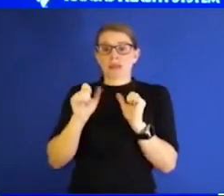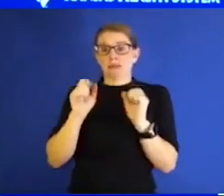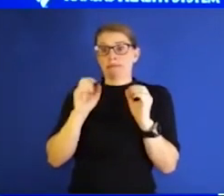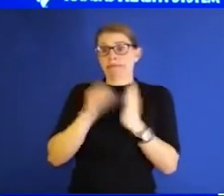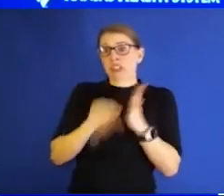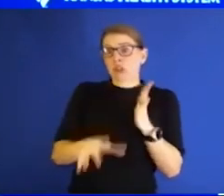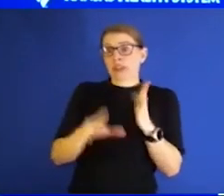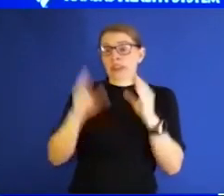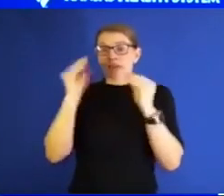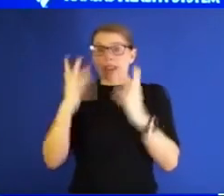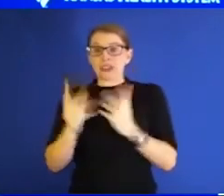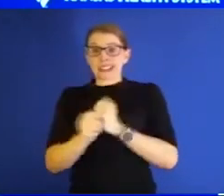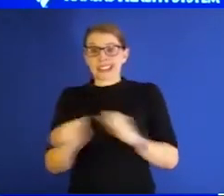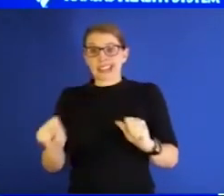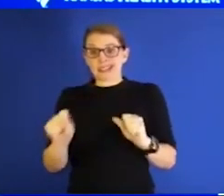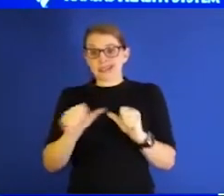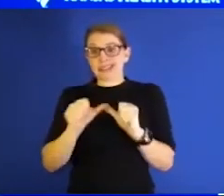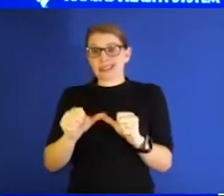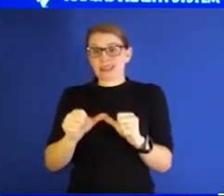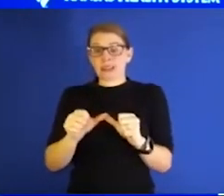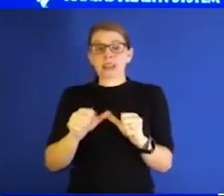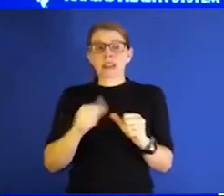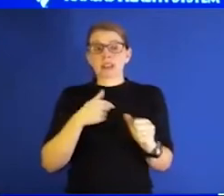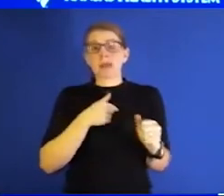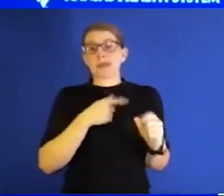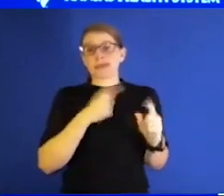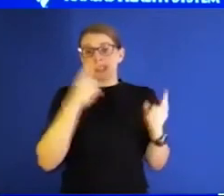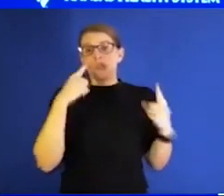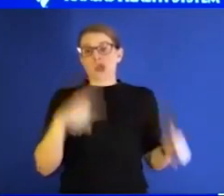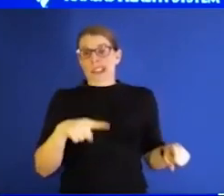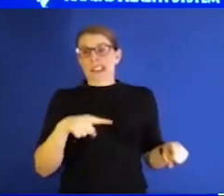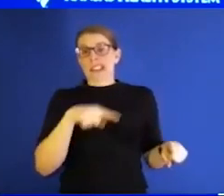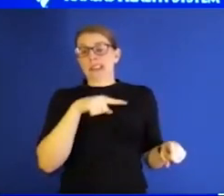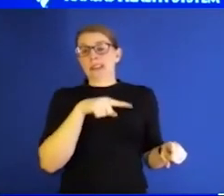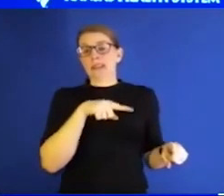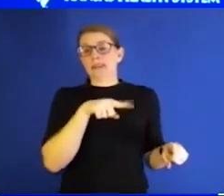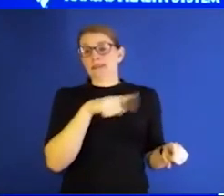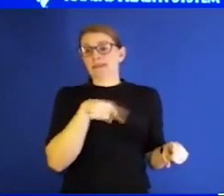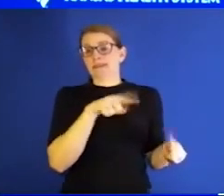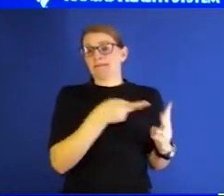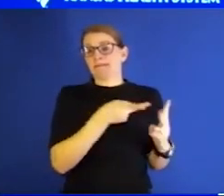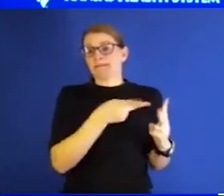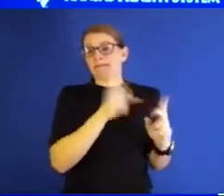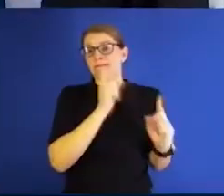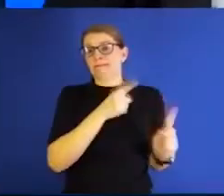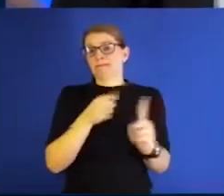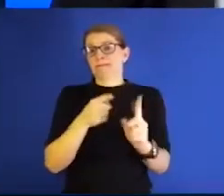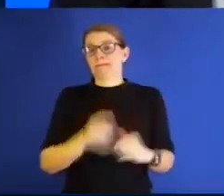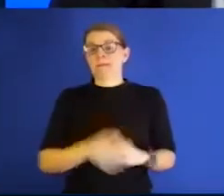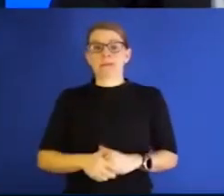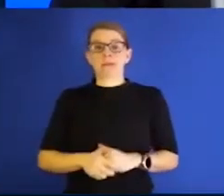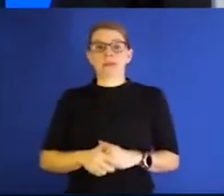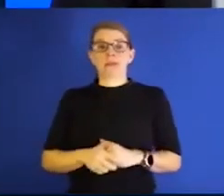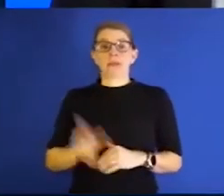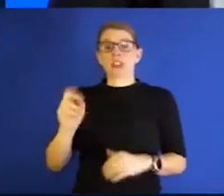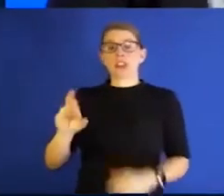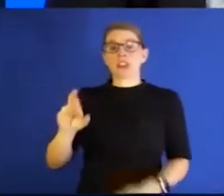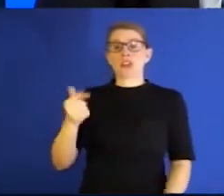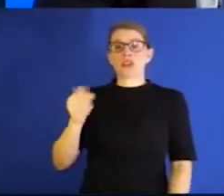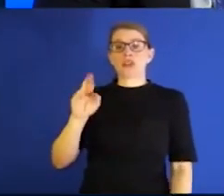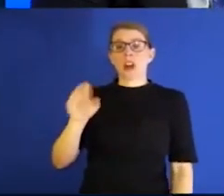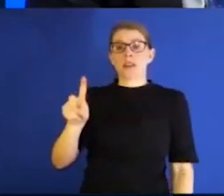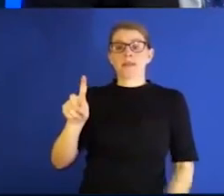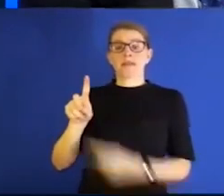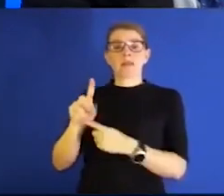echo what Dr. Stite said in the context of those two very important points. All right, Dr. Gerard, I have a couple more questions for you